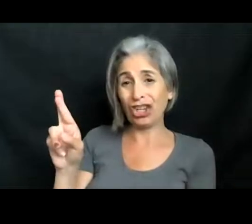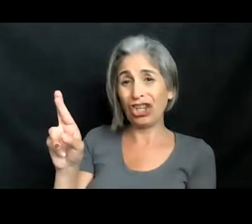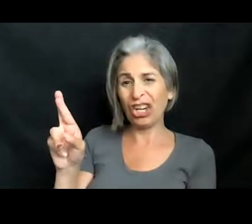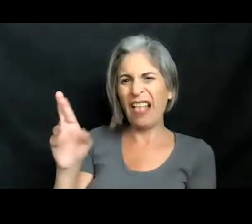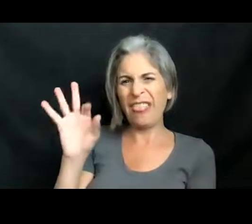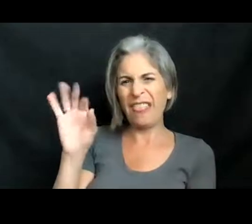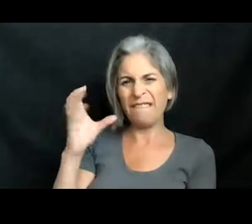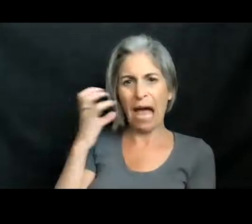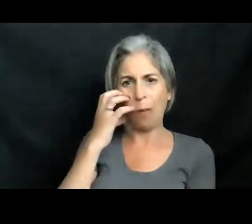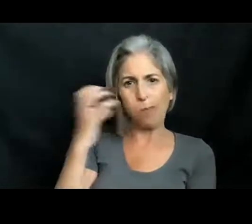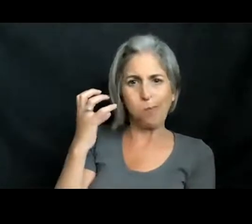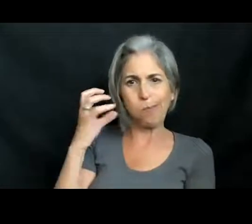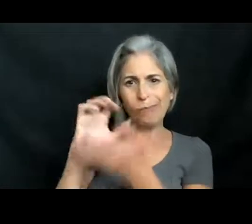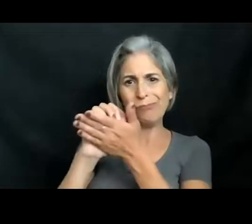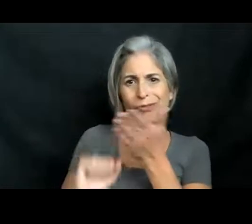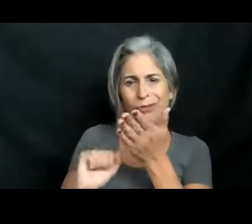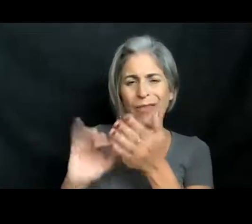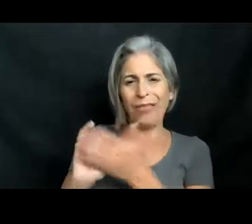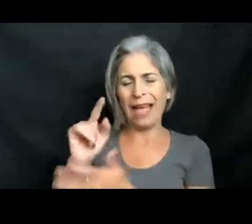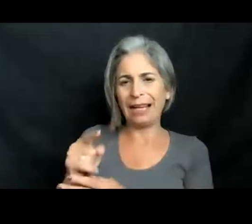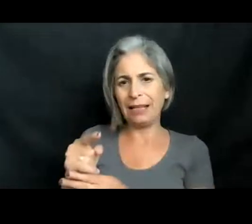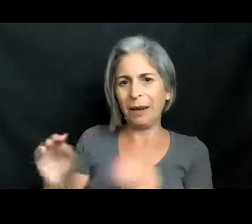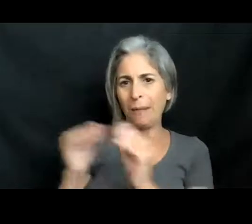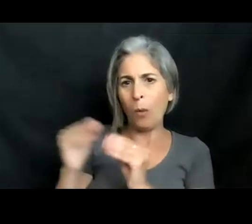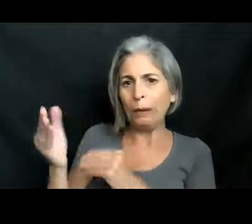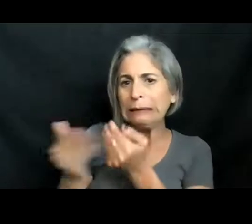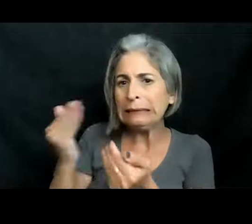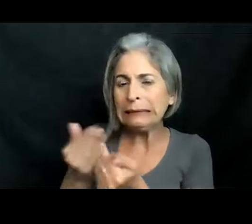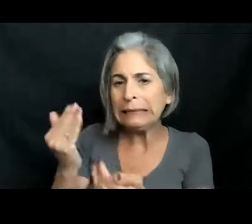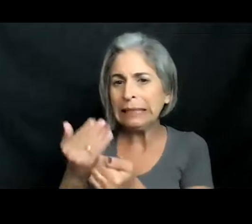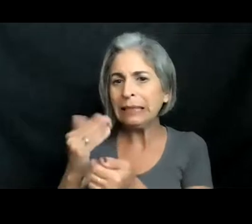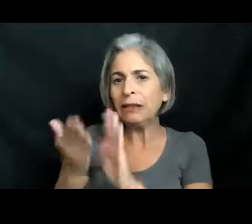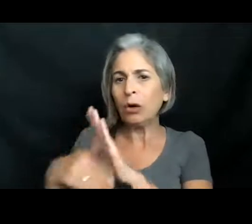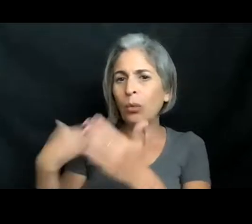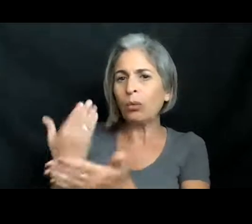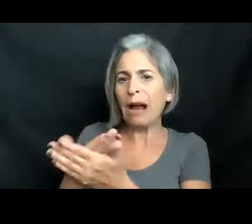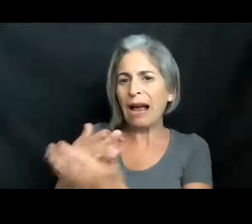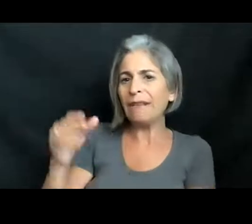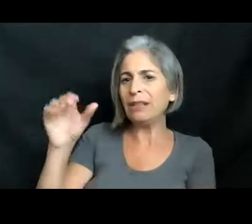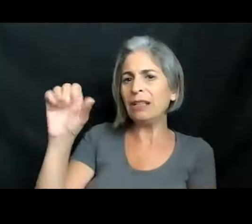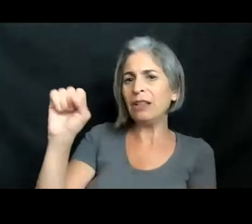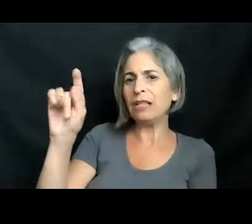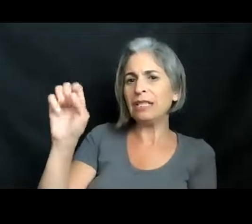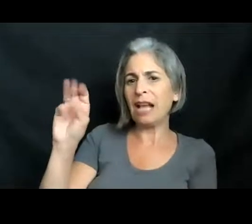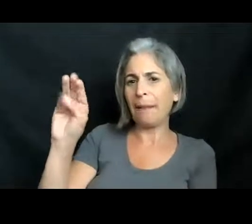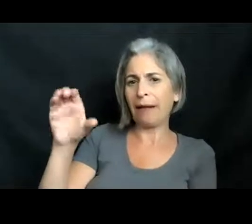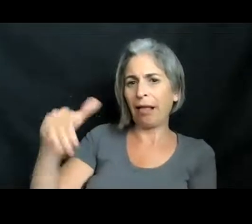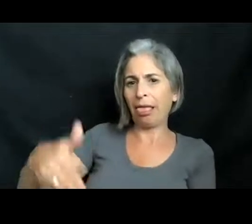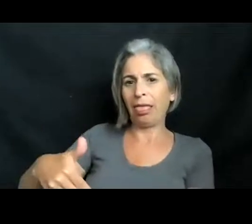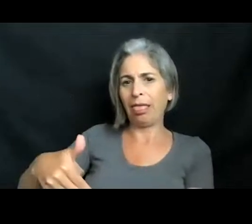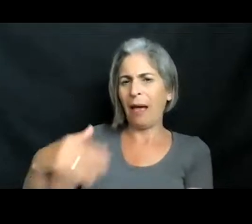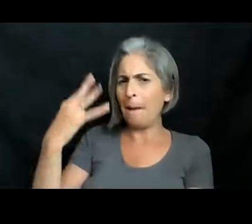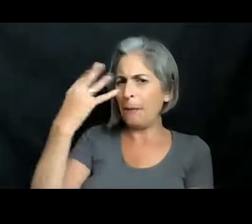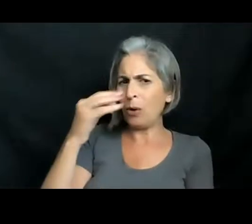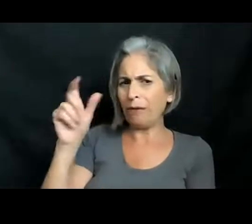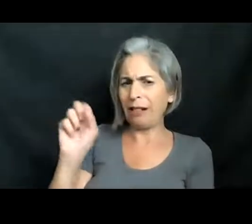fat off of. So I'm going to remove that just so we can more easily get to the stomach. But you can see here, that is a beautiful little liver